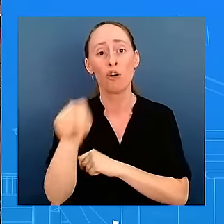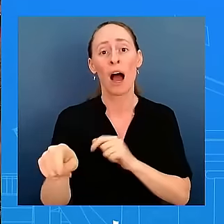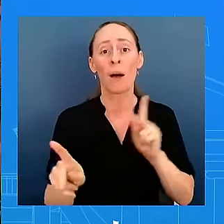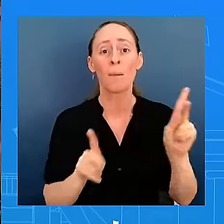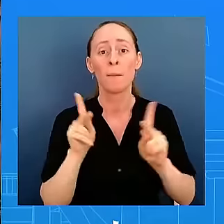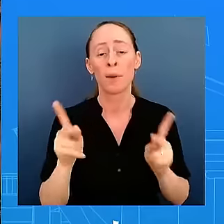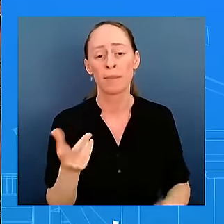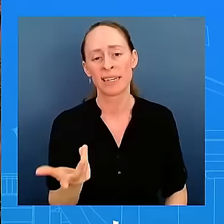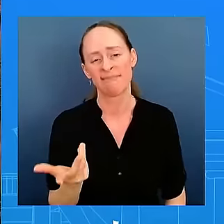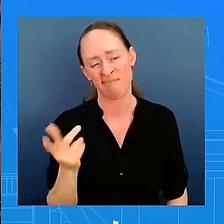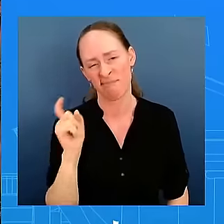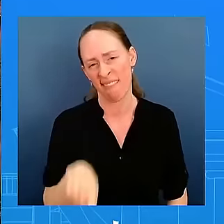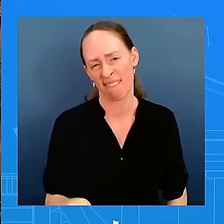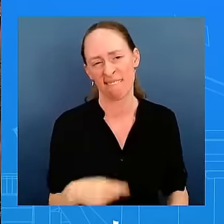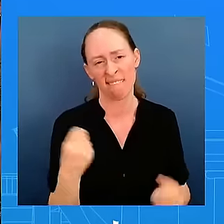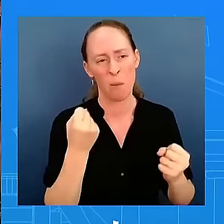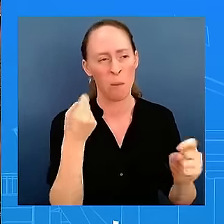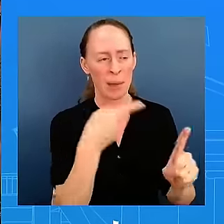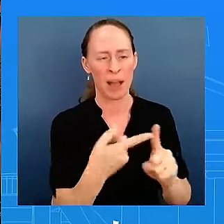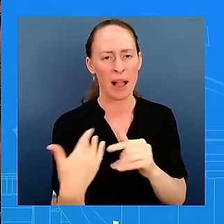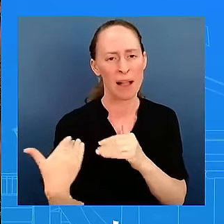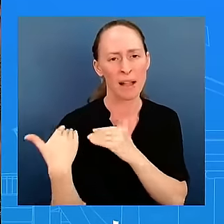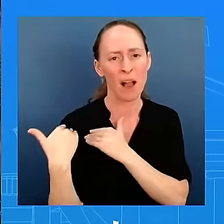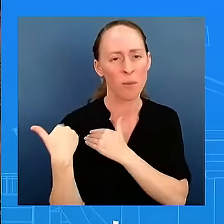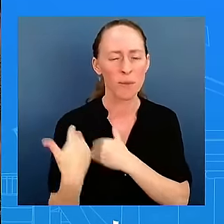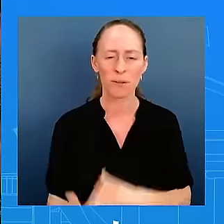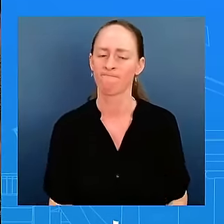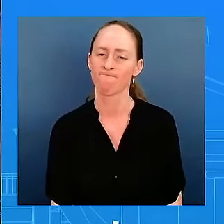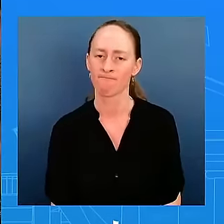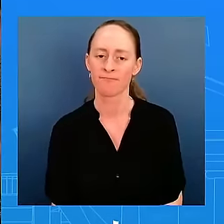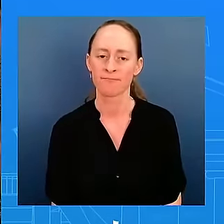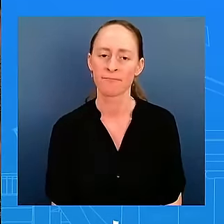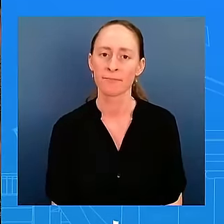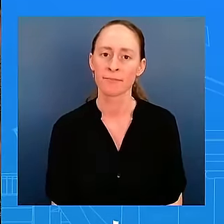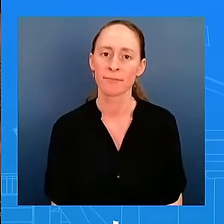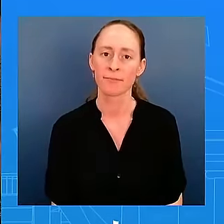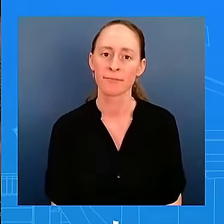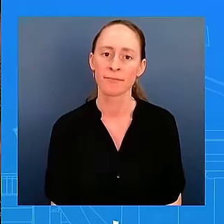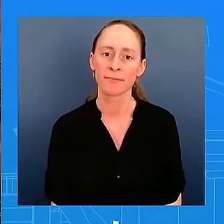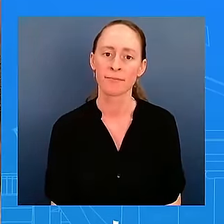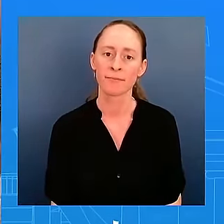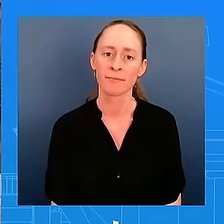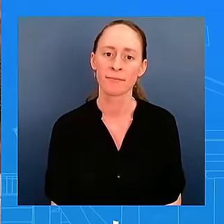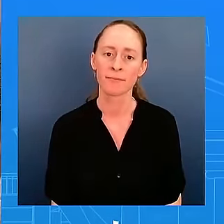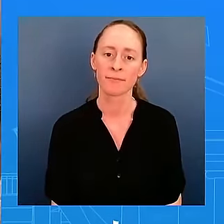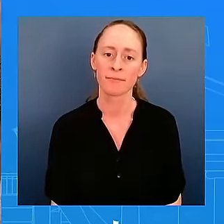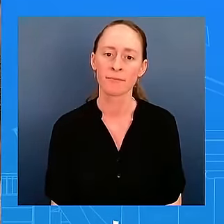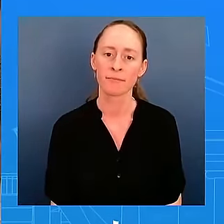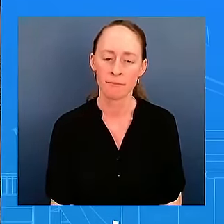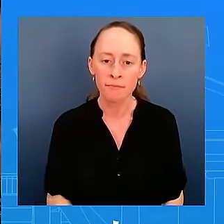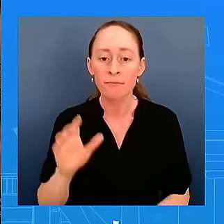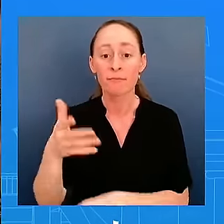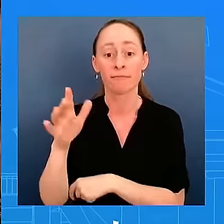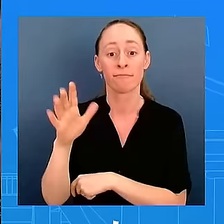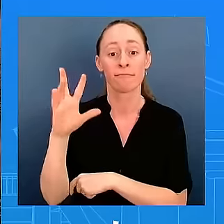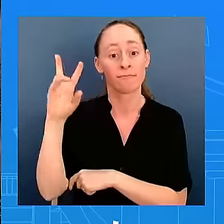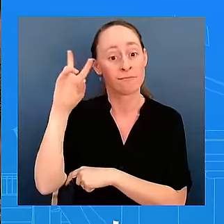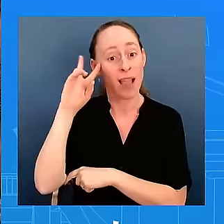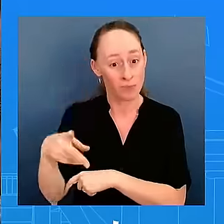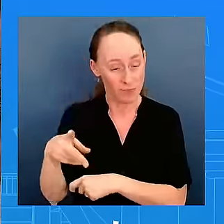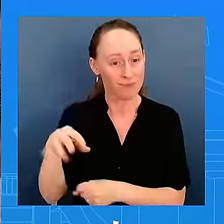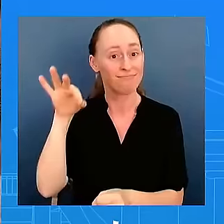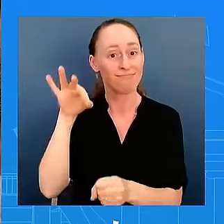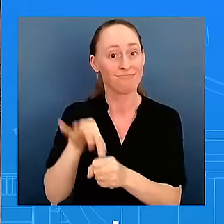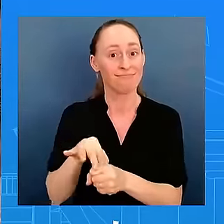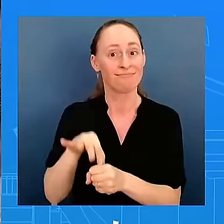If Vice President Kamala Harris is elected next president, will she continue